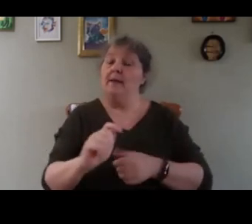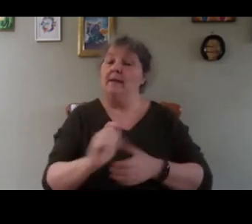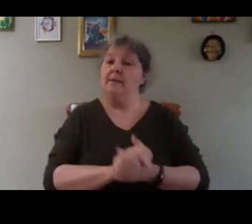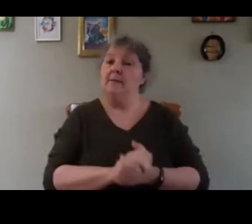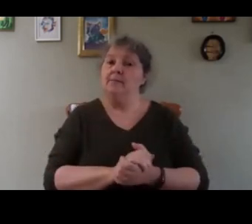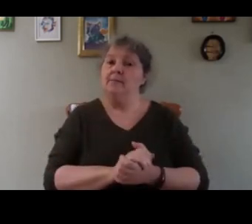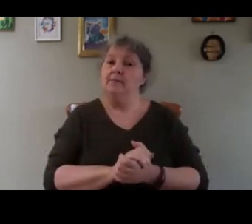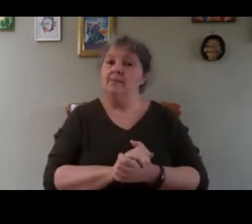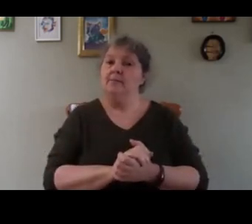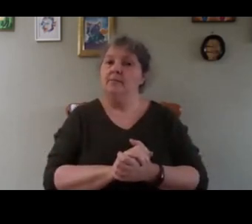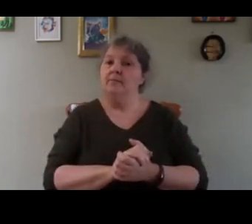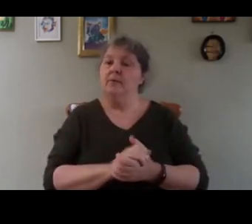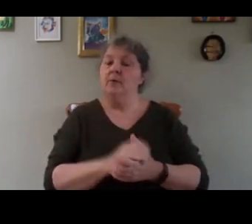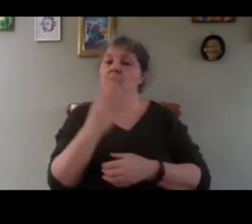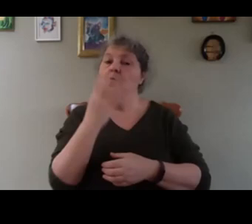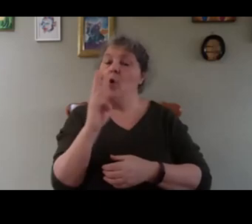with four planks.